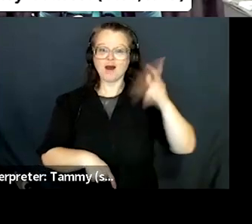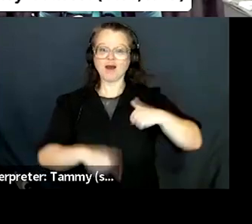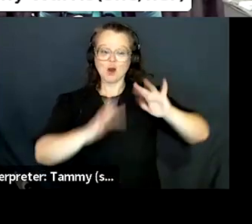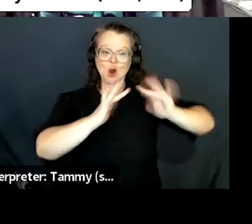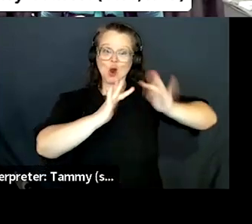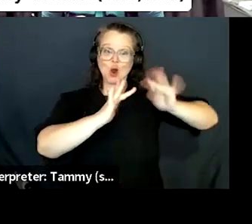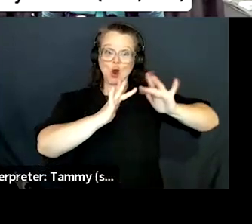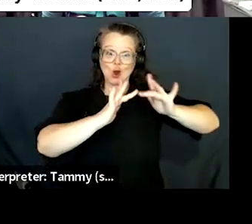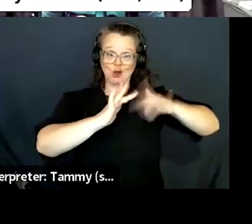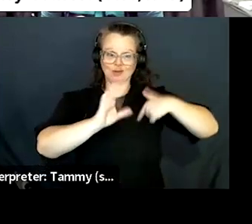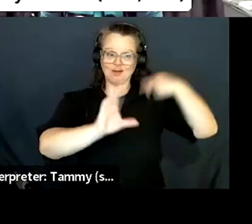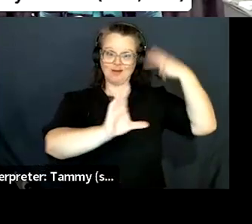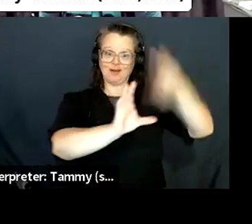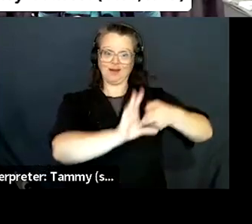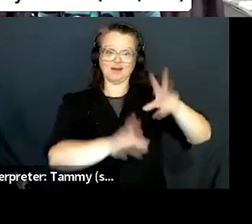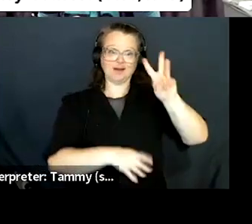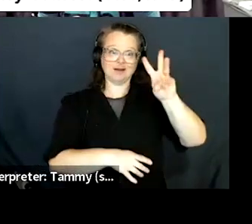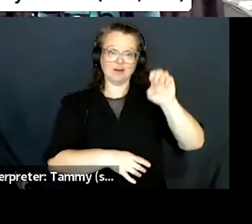deeply appreciative of that.